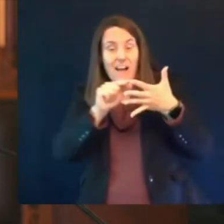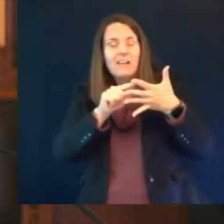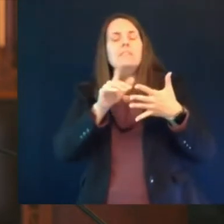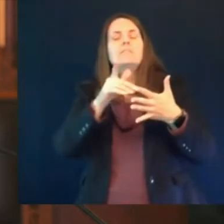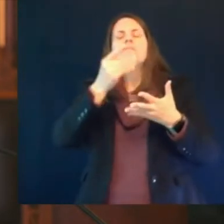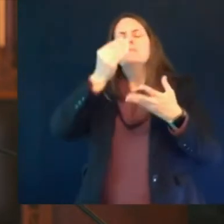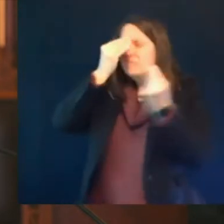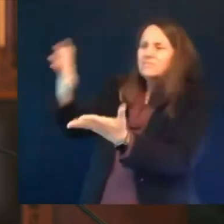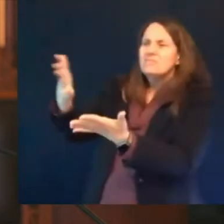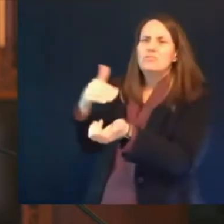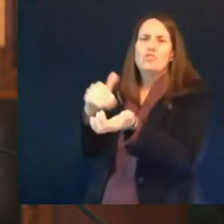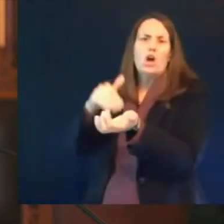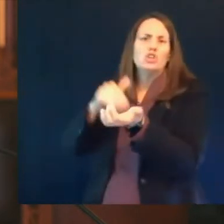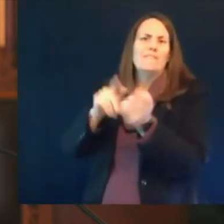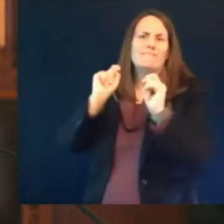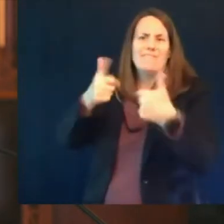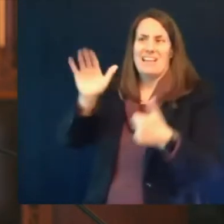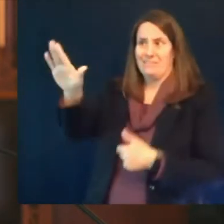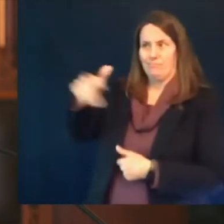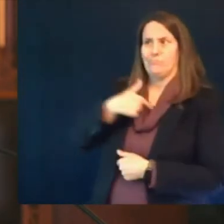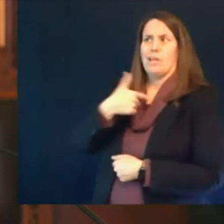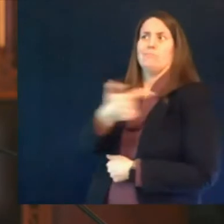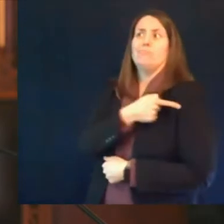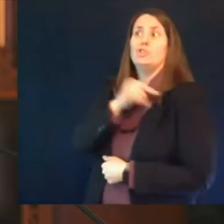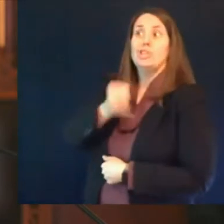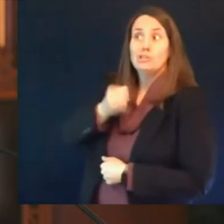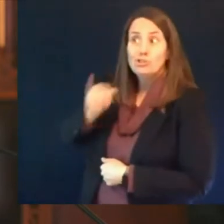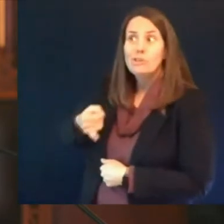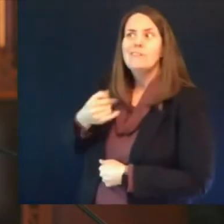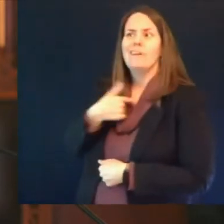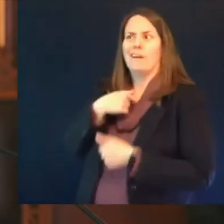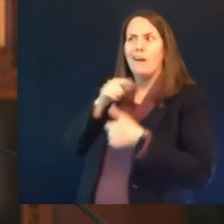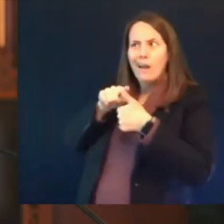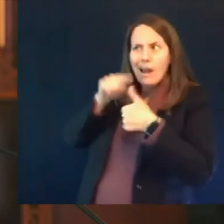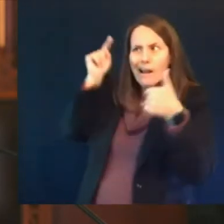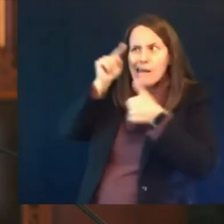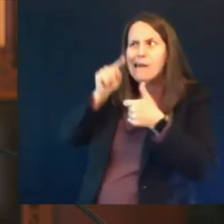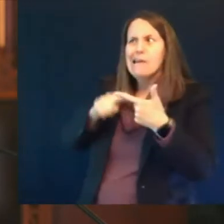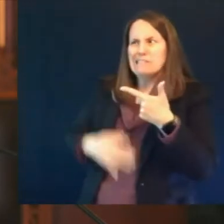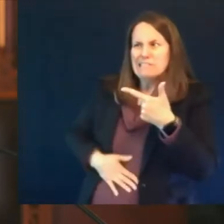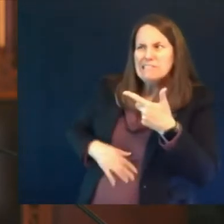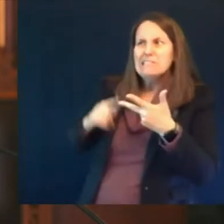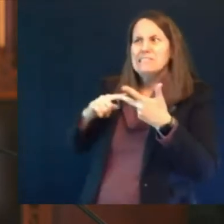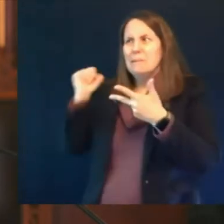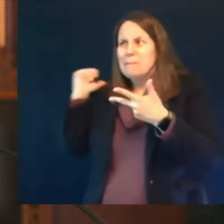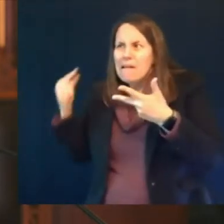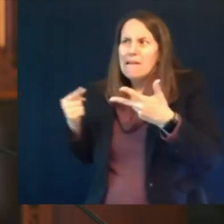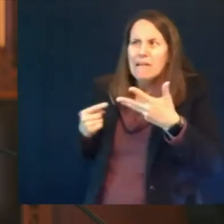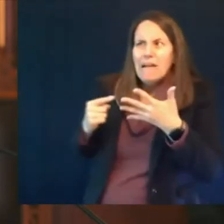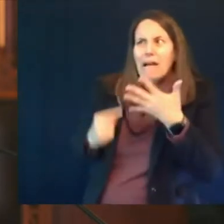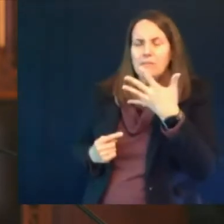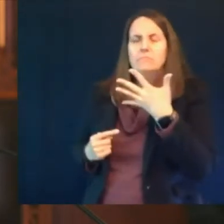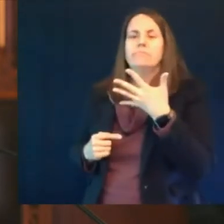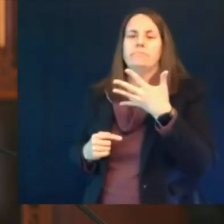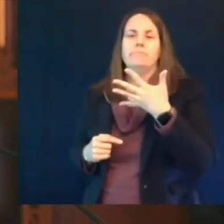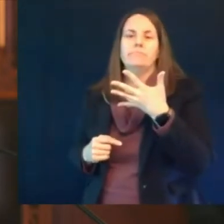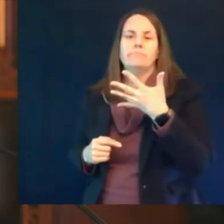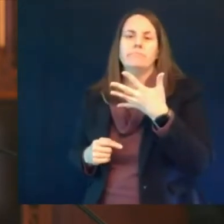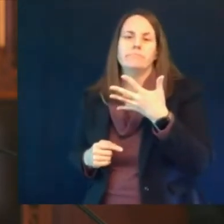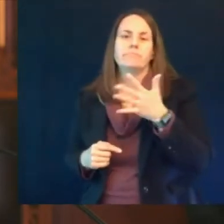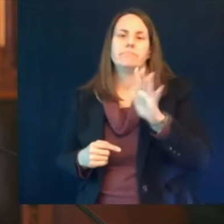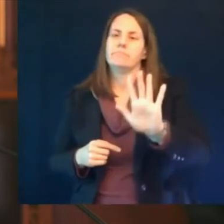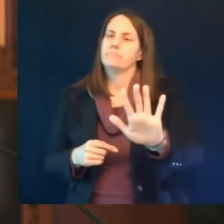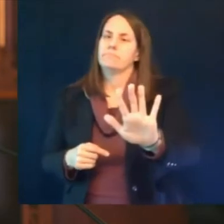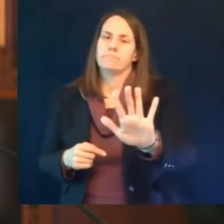on a particular date but um again very rare one in a million and so